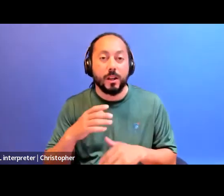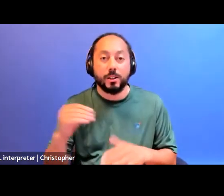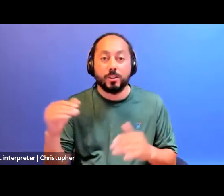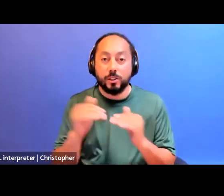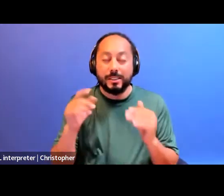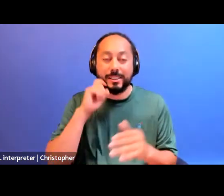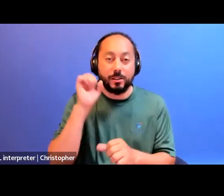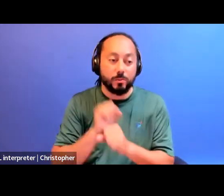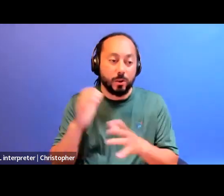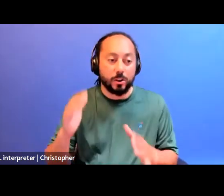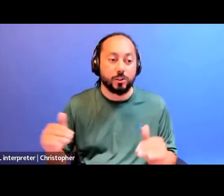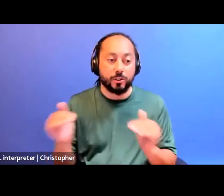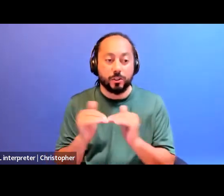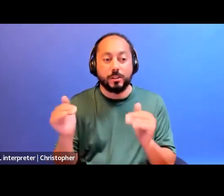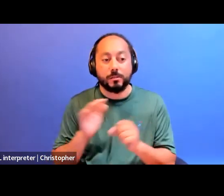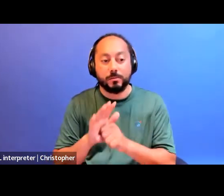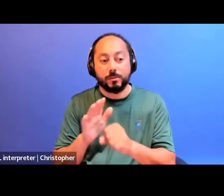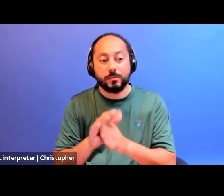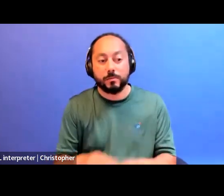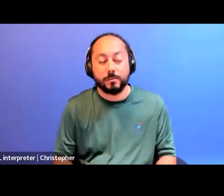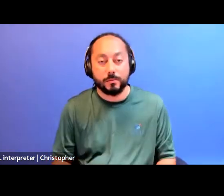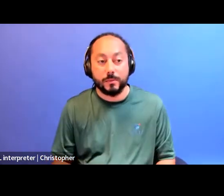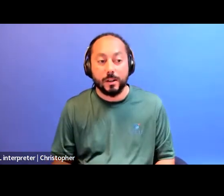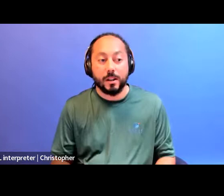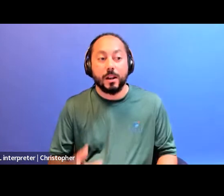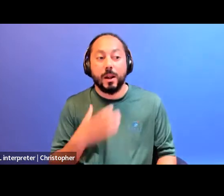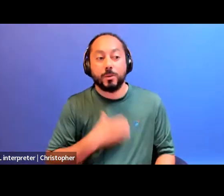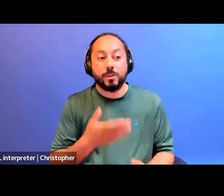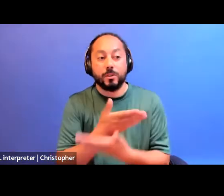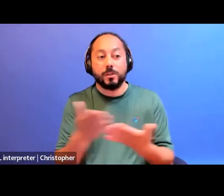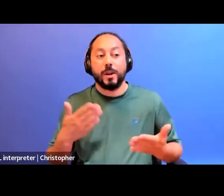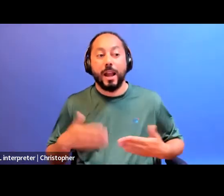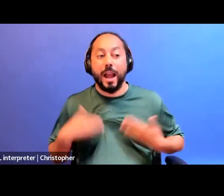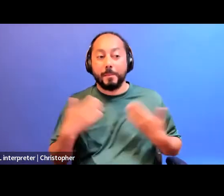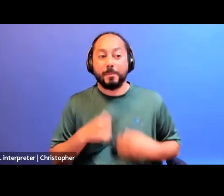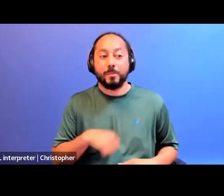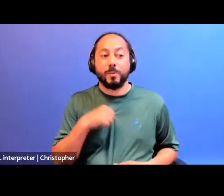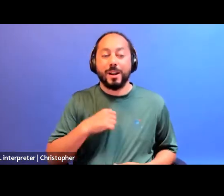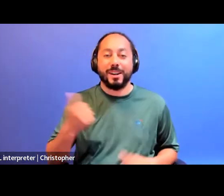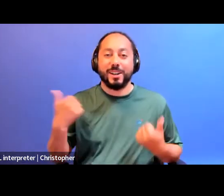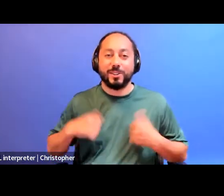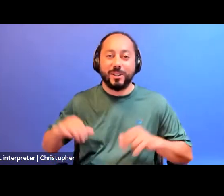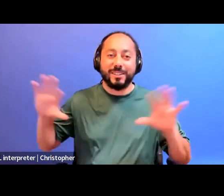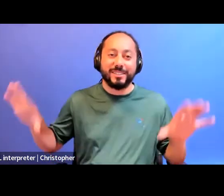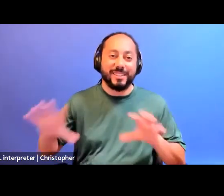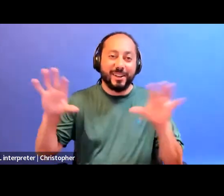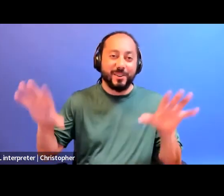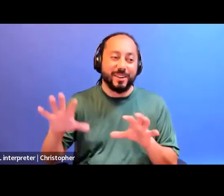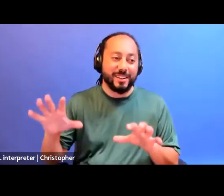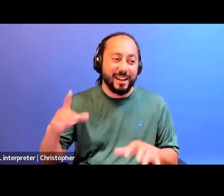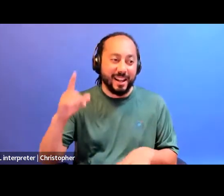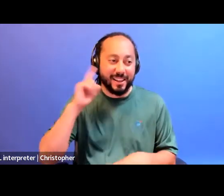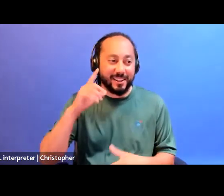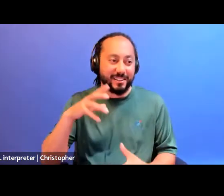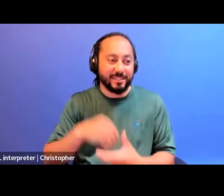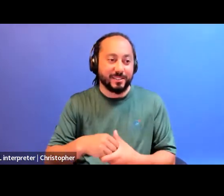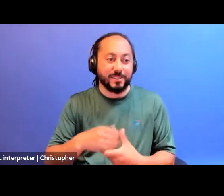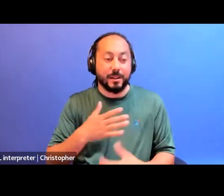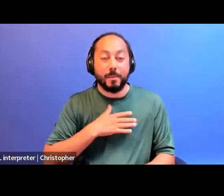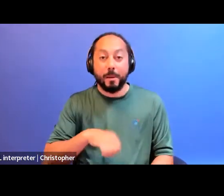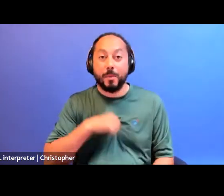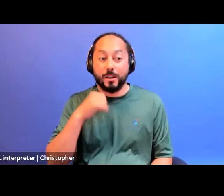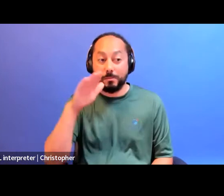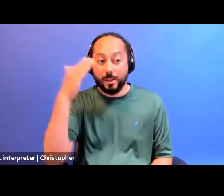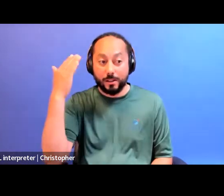movements. And I wanted to, all of you a happy pride I tried to decorate today with this sign that I think you've been part of that says my pride is black because